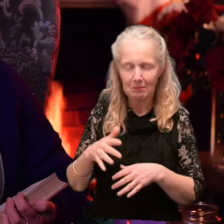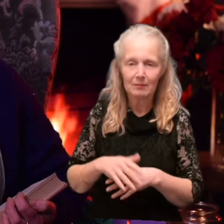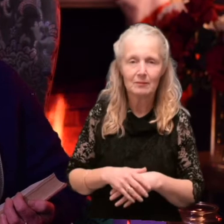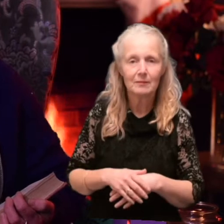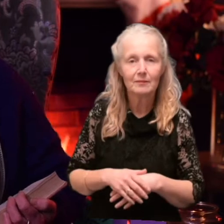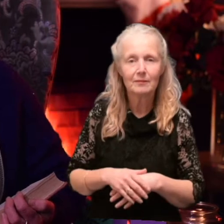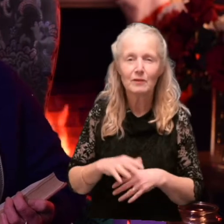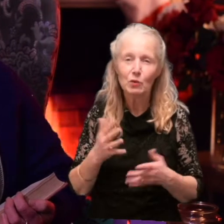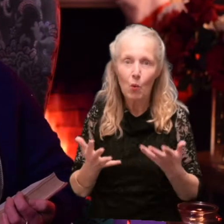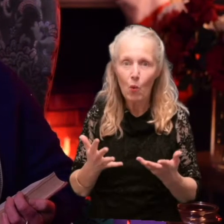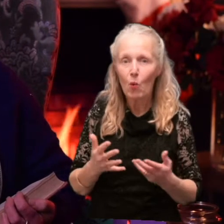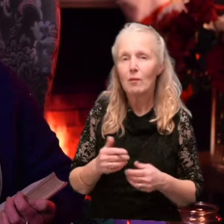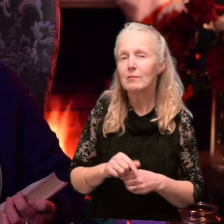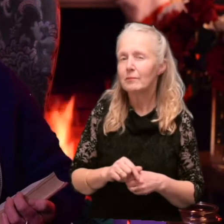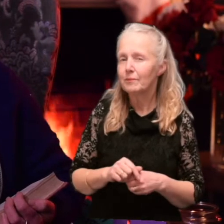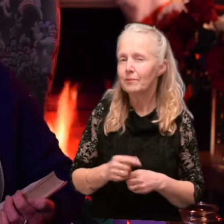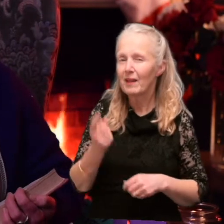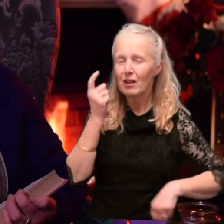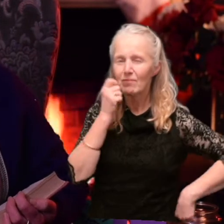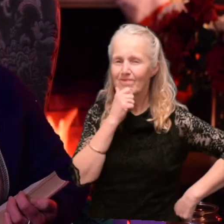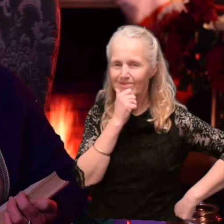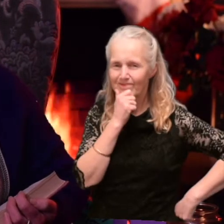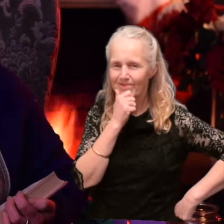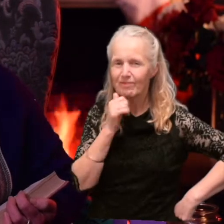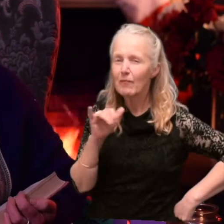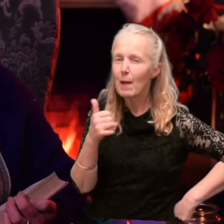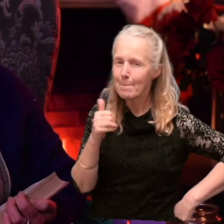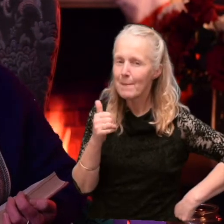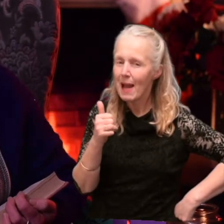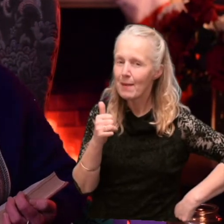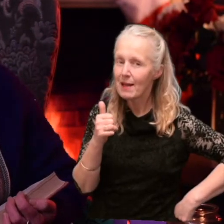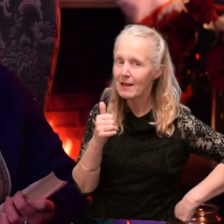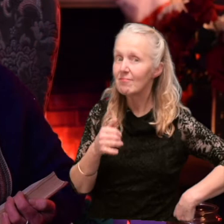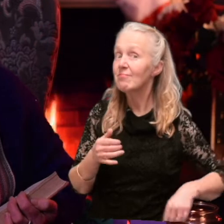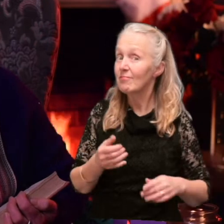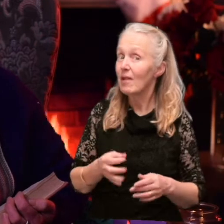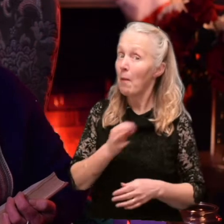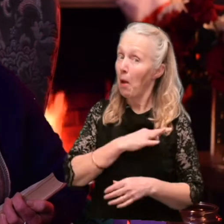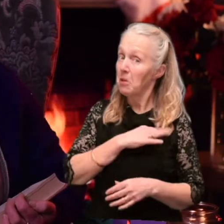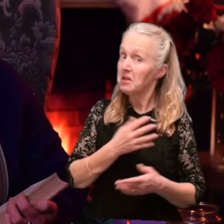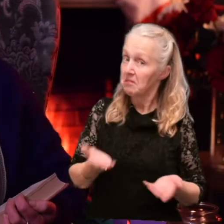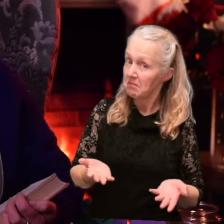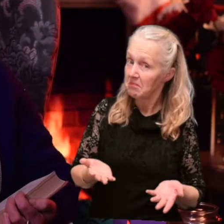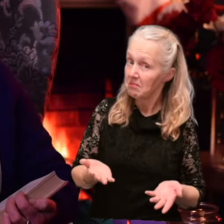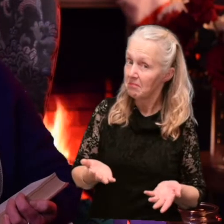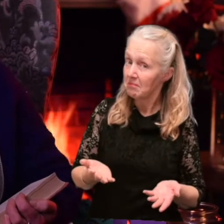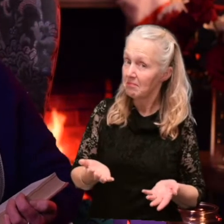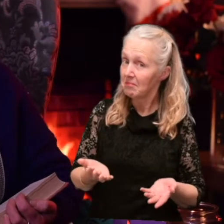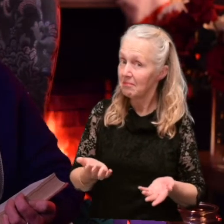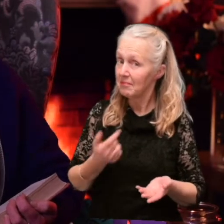So that was, she thought, maybe a bonus. That she hadn't been duped out of her money.